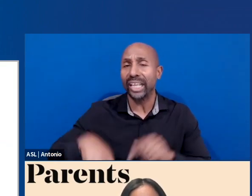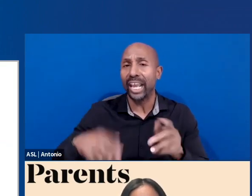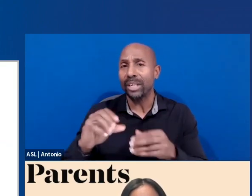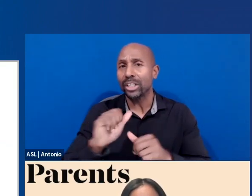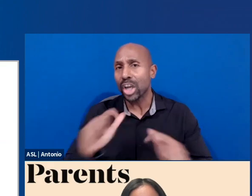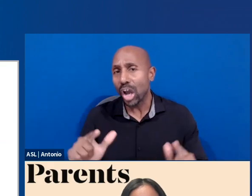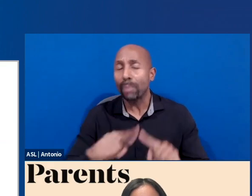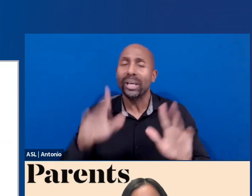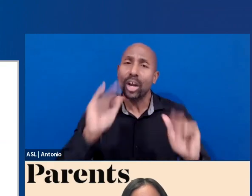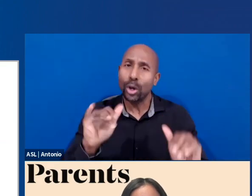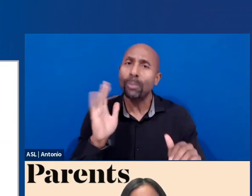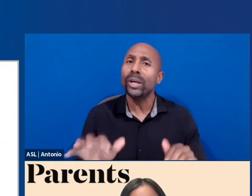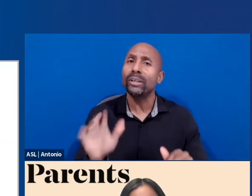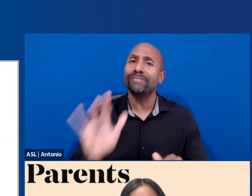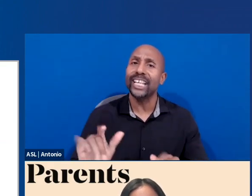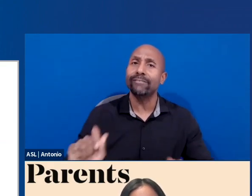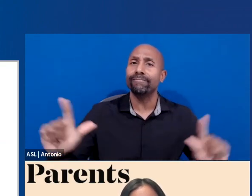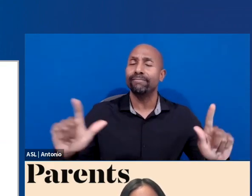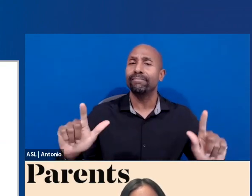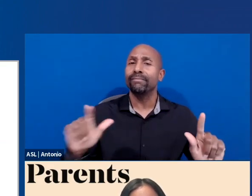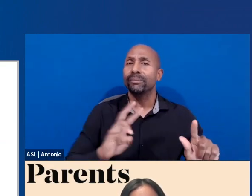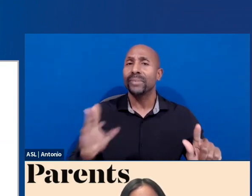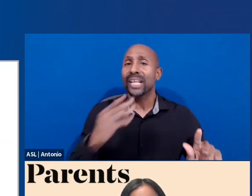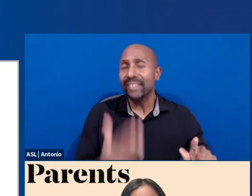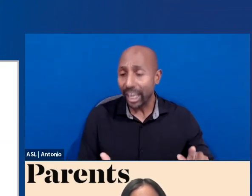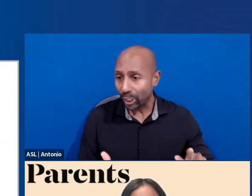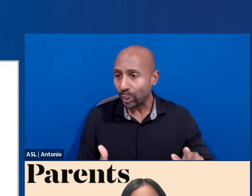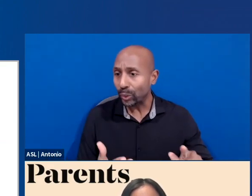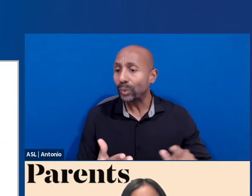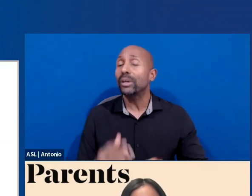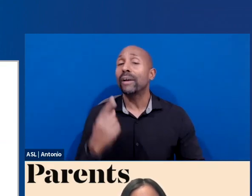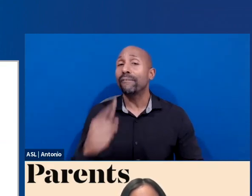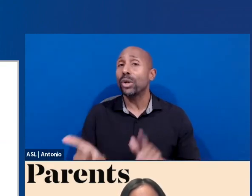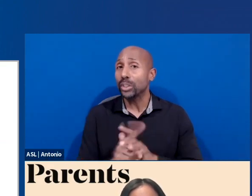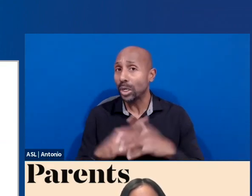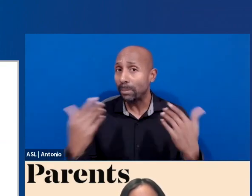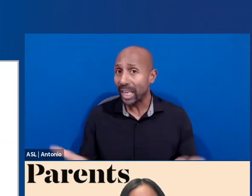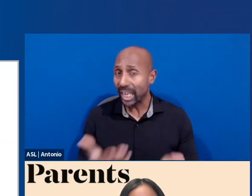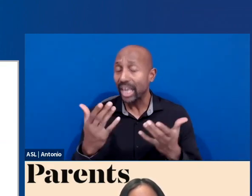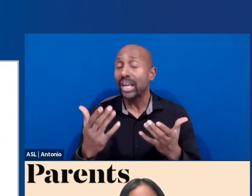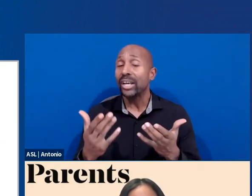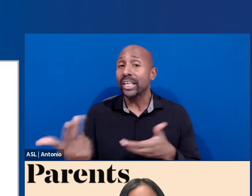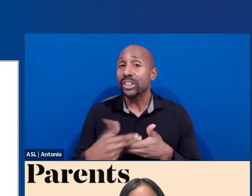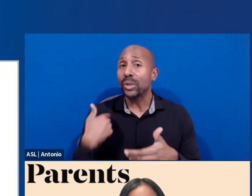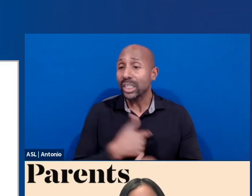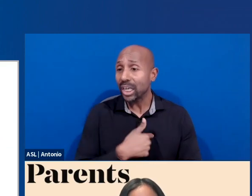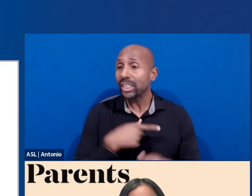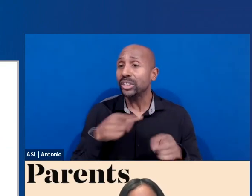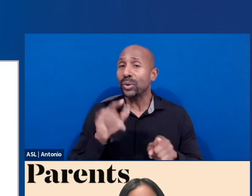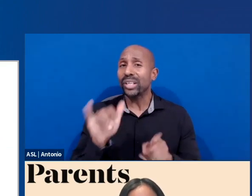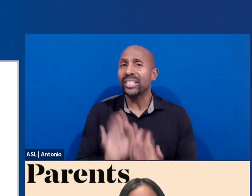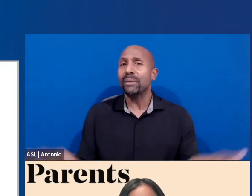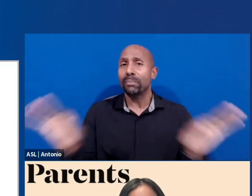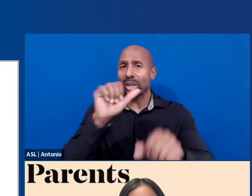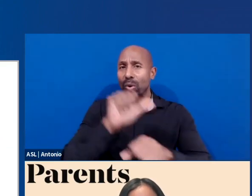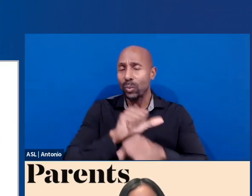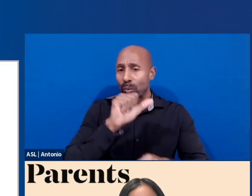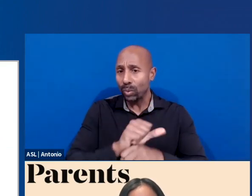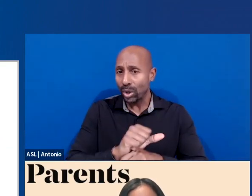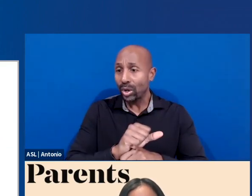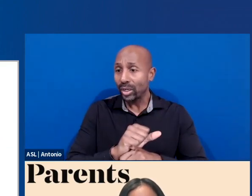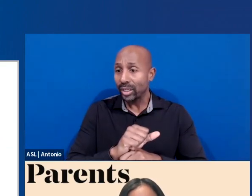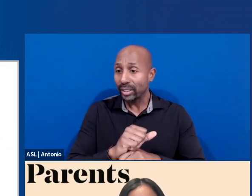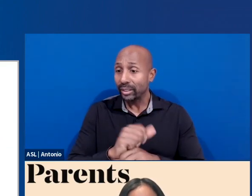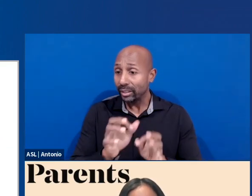I hope you will go to our website. Thank you all so much for being here and joining us in this important work. Um,